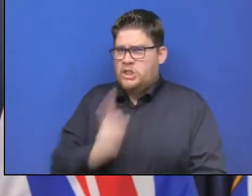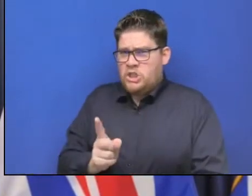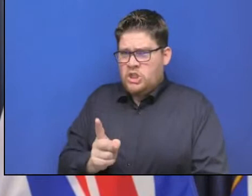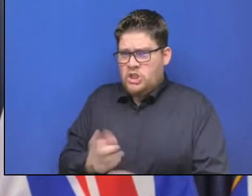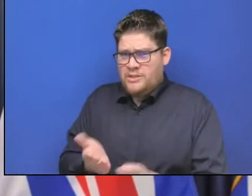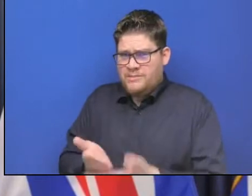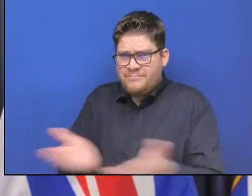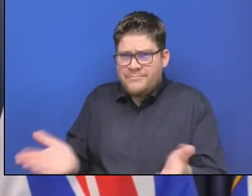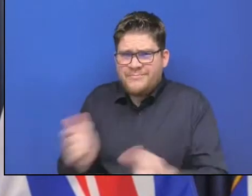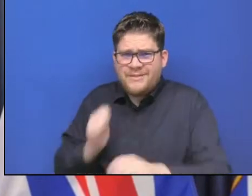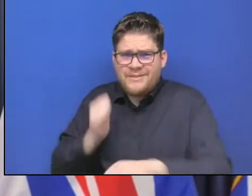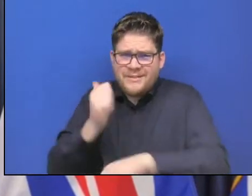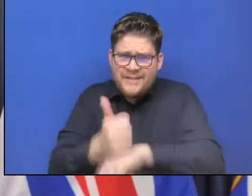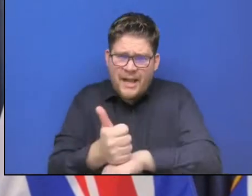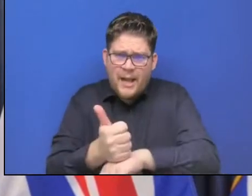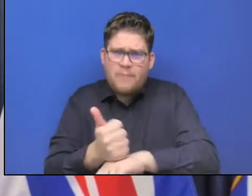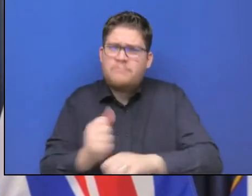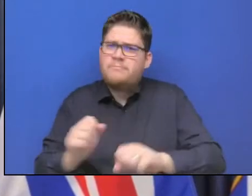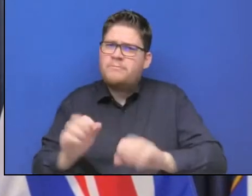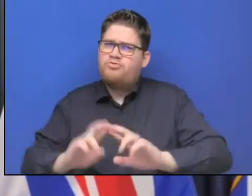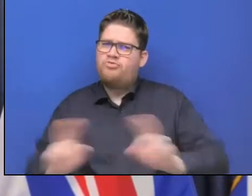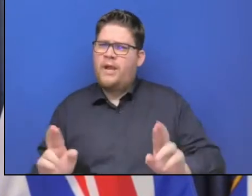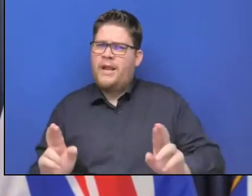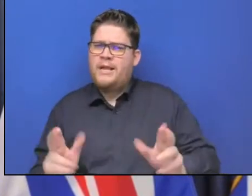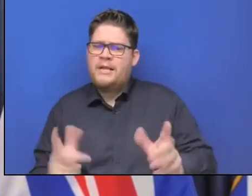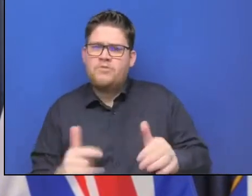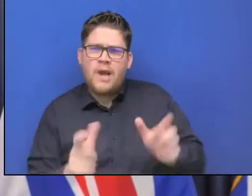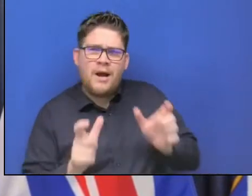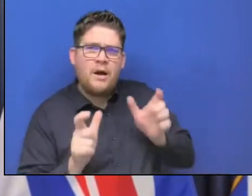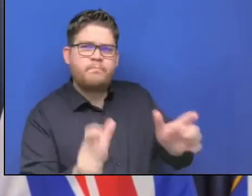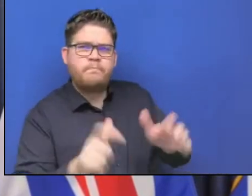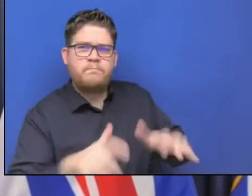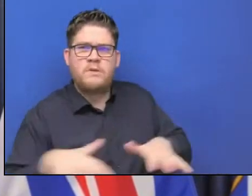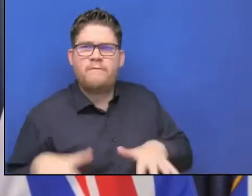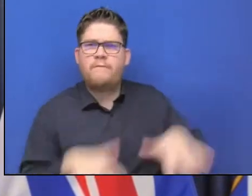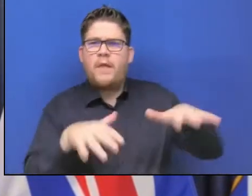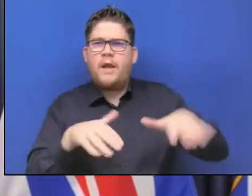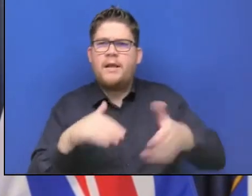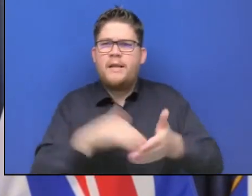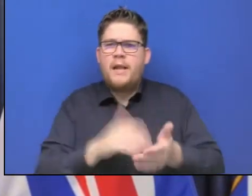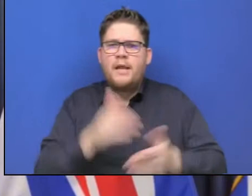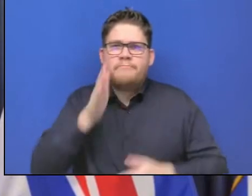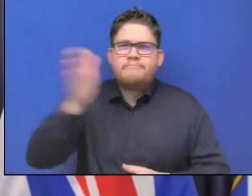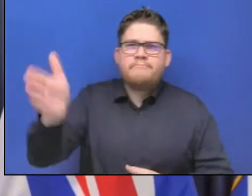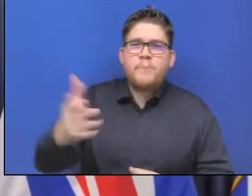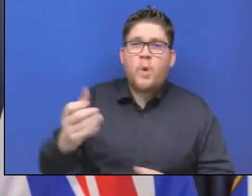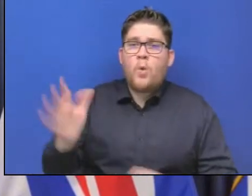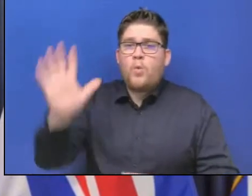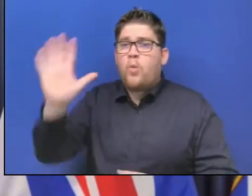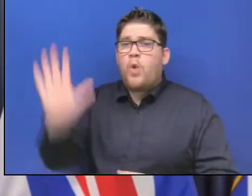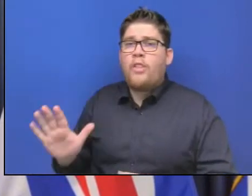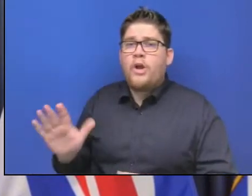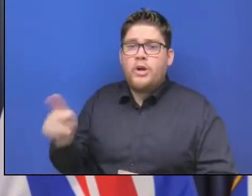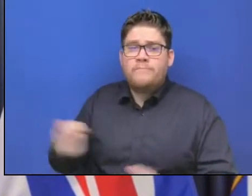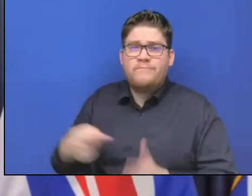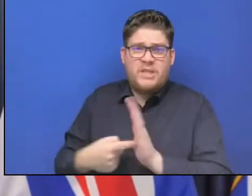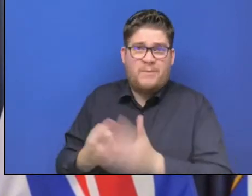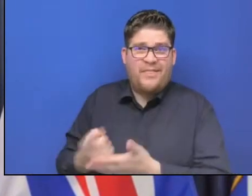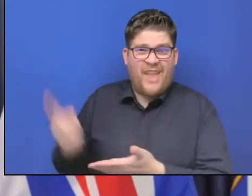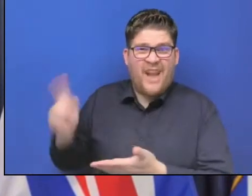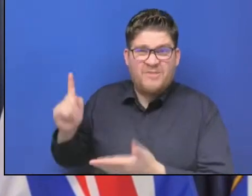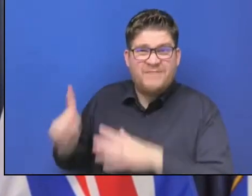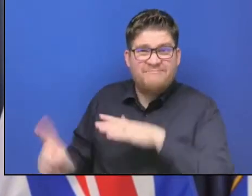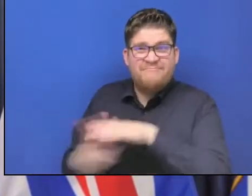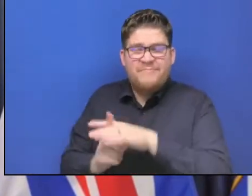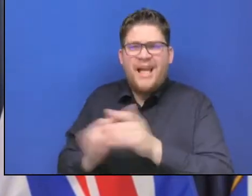And able to withstand you know, events such as what we have seen. And in